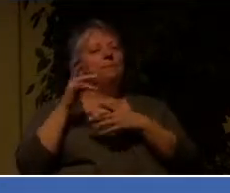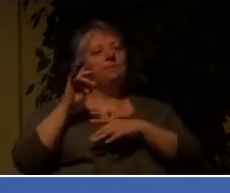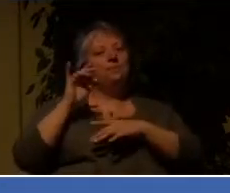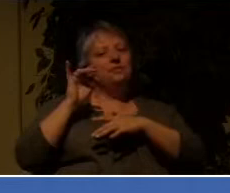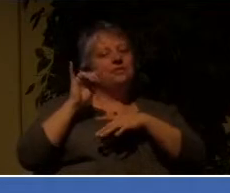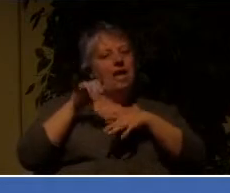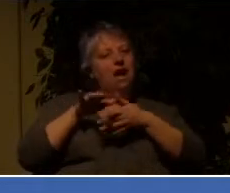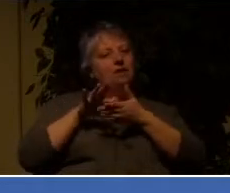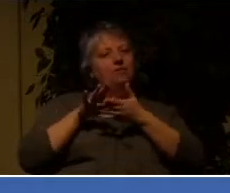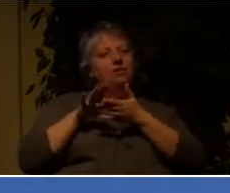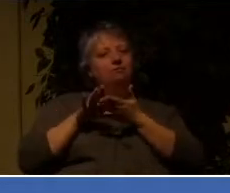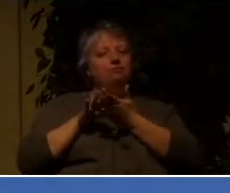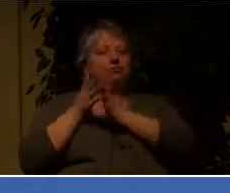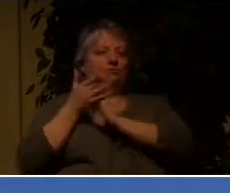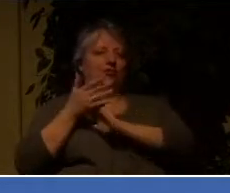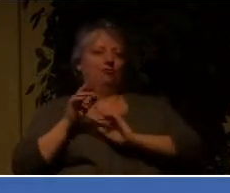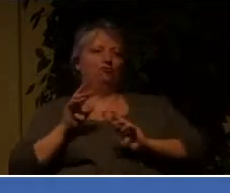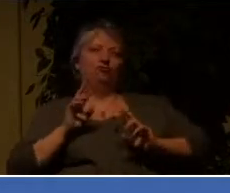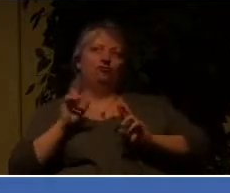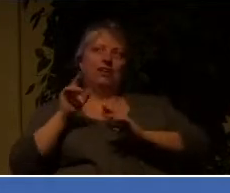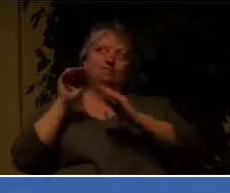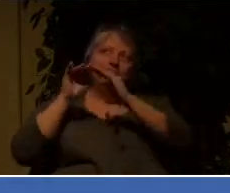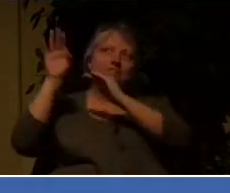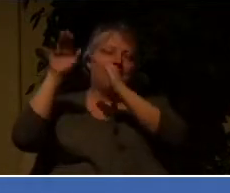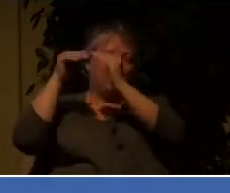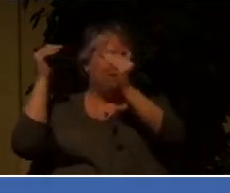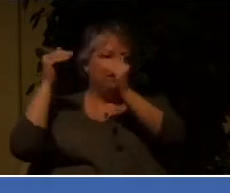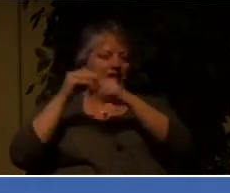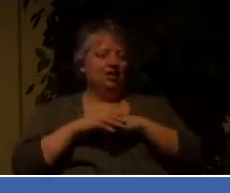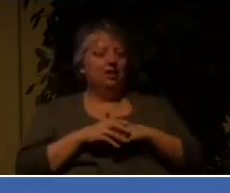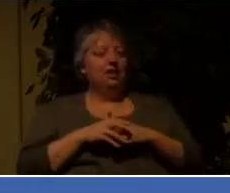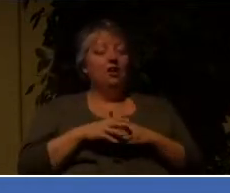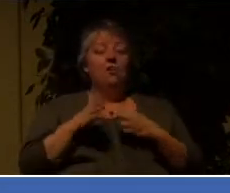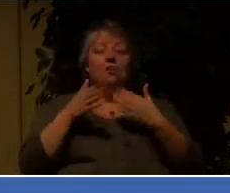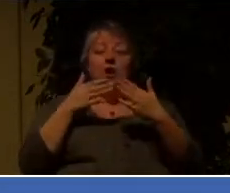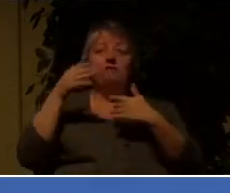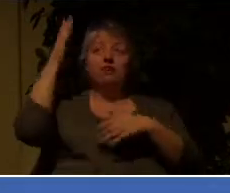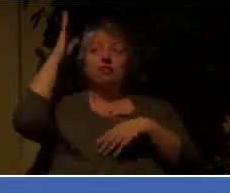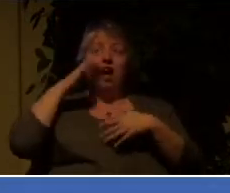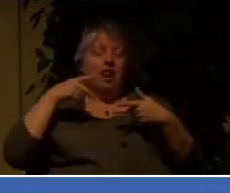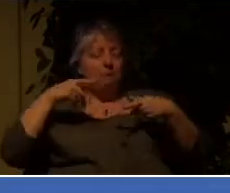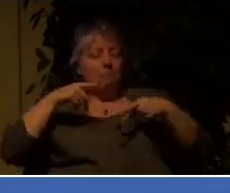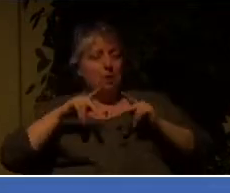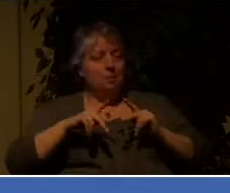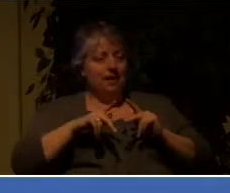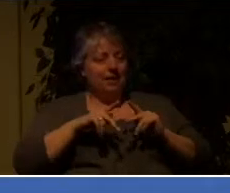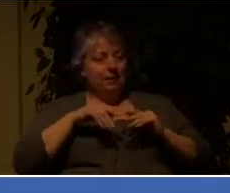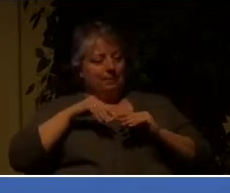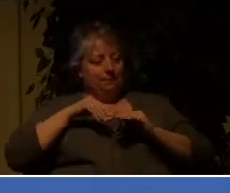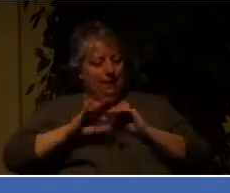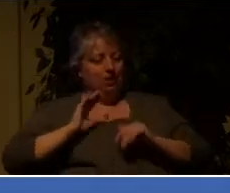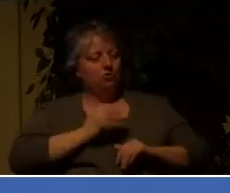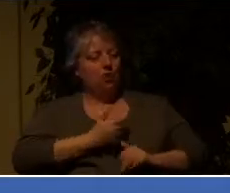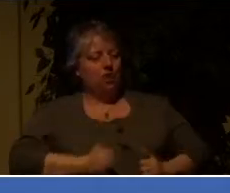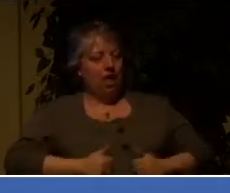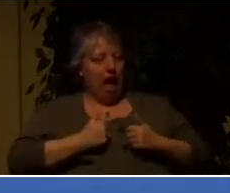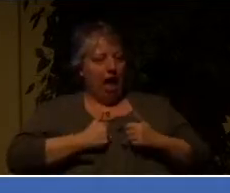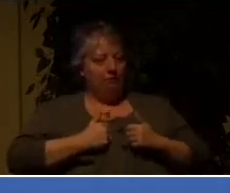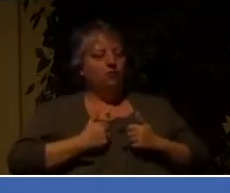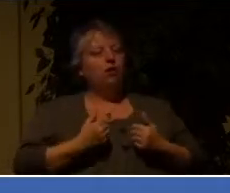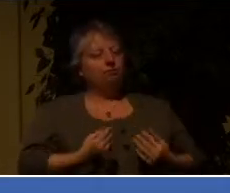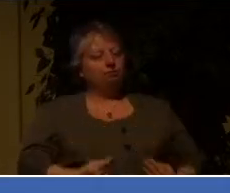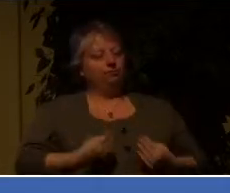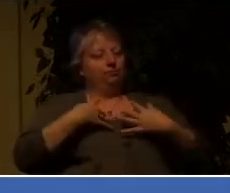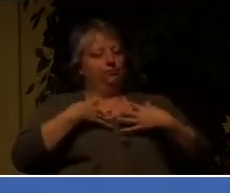whatever God allows through into your life into in my life is going to make us strong so that for all eternity, we can